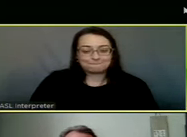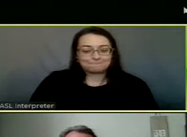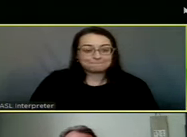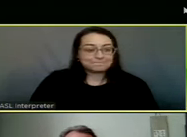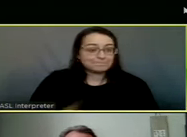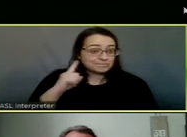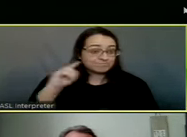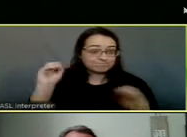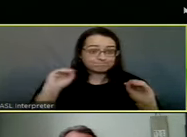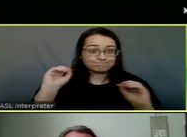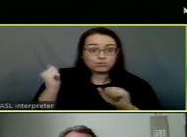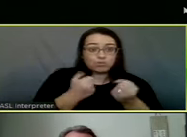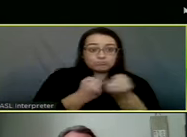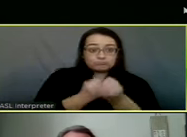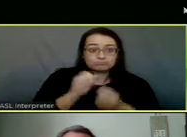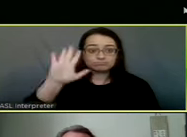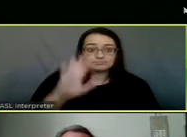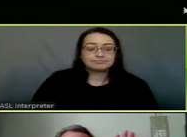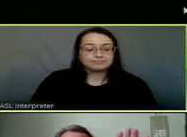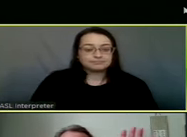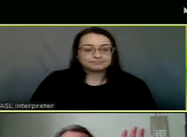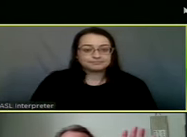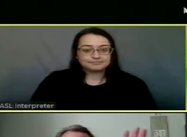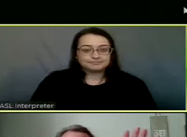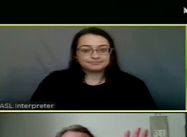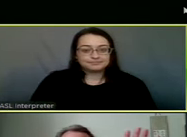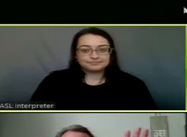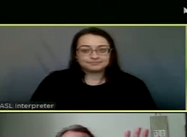Hearing none, all of those in favor, please raise your hand.